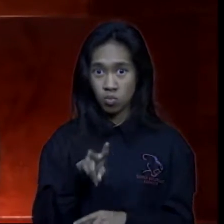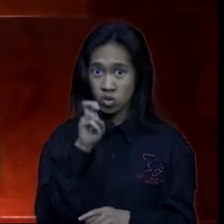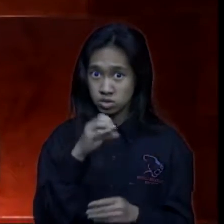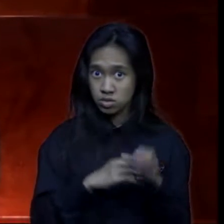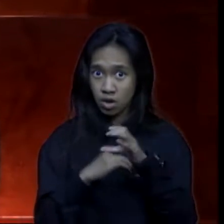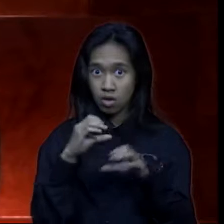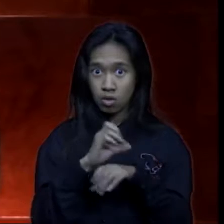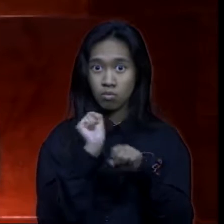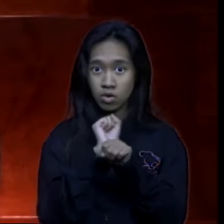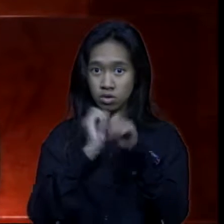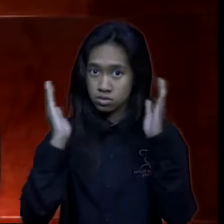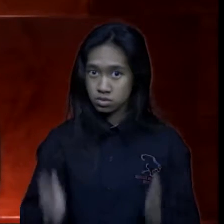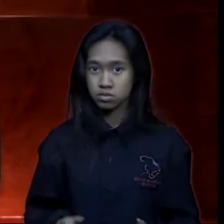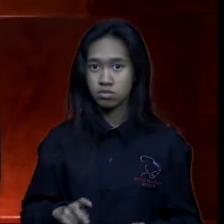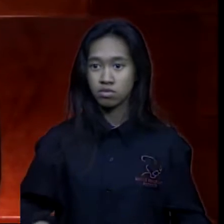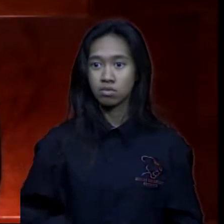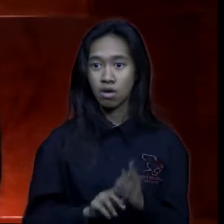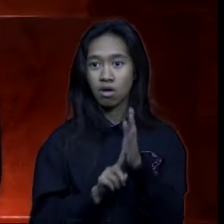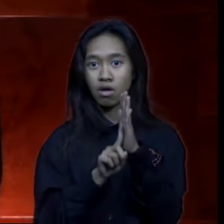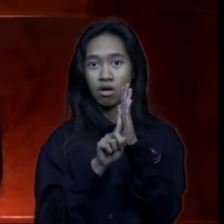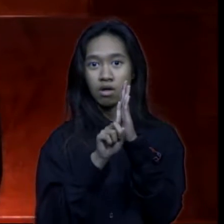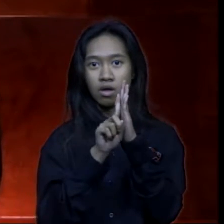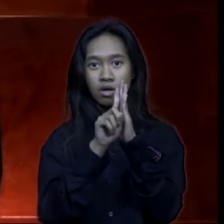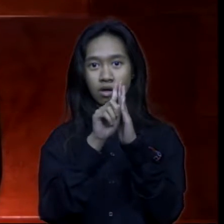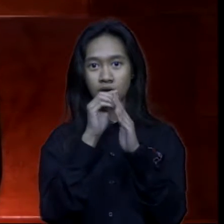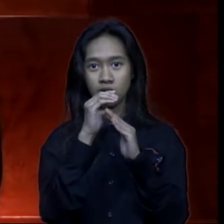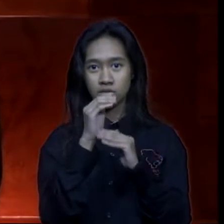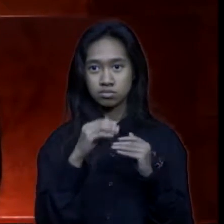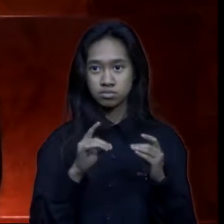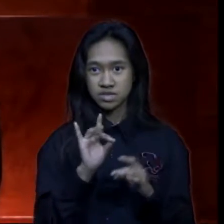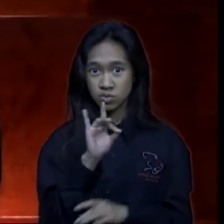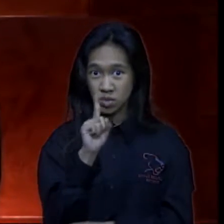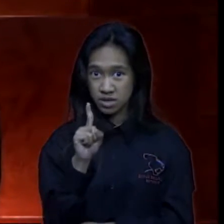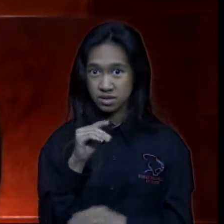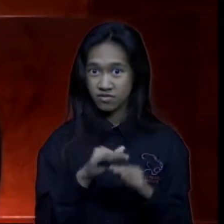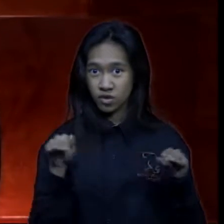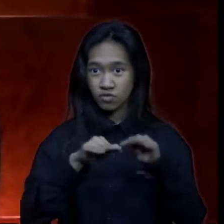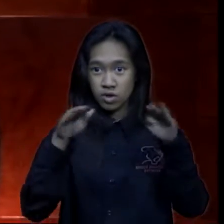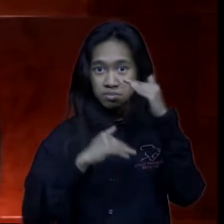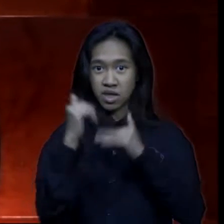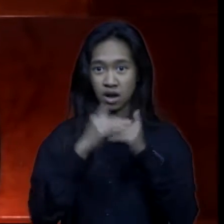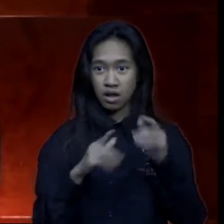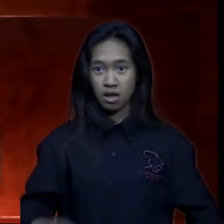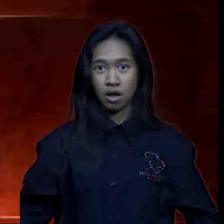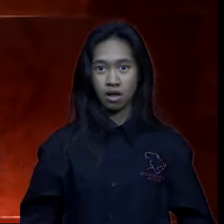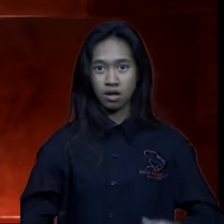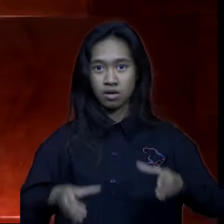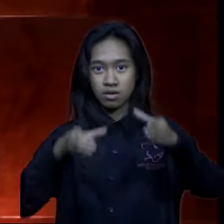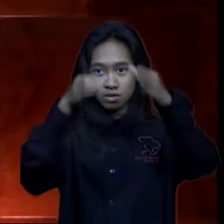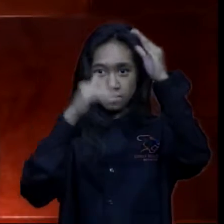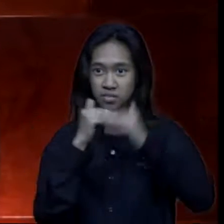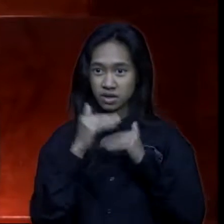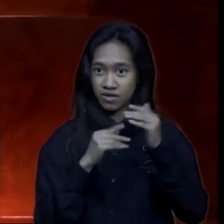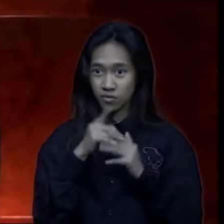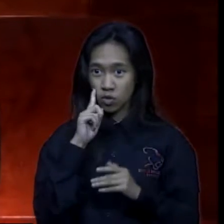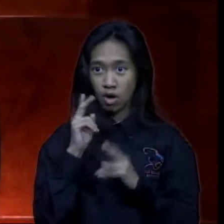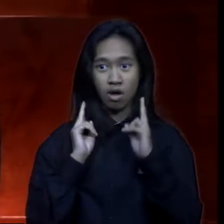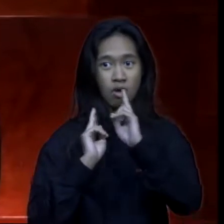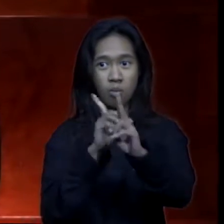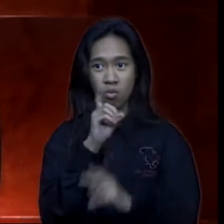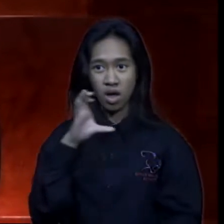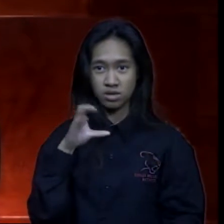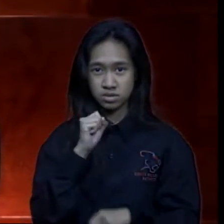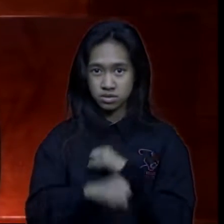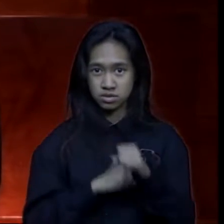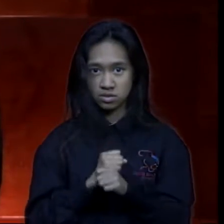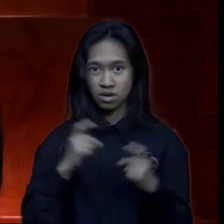taller than 81 taller than an 81 story building the tower was constructed to honor the 100th anniversary